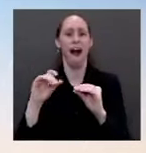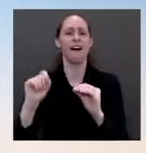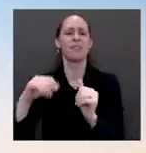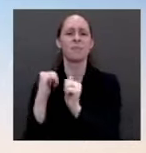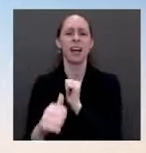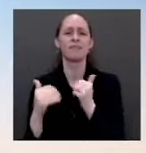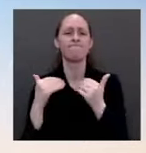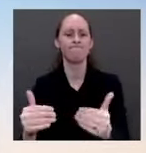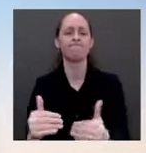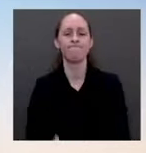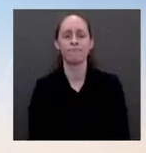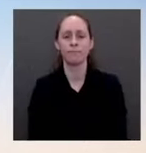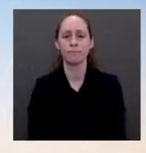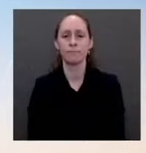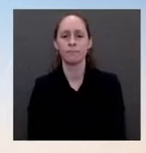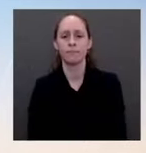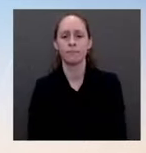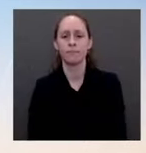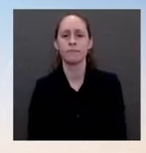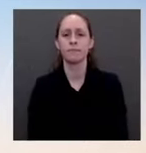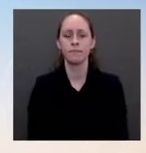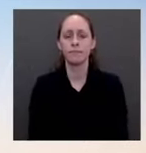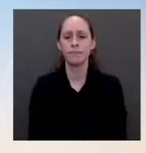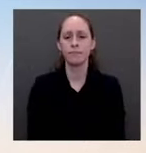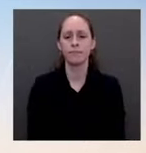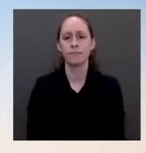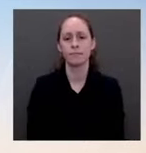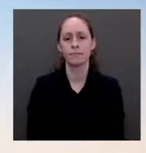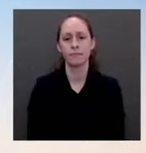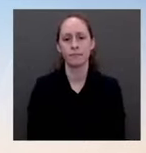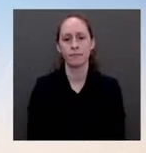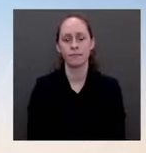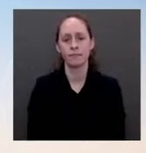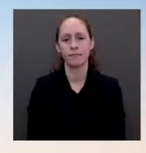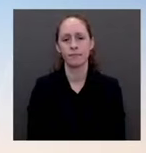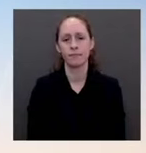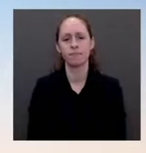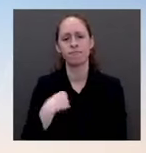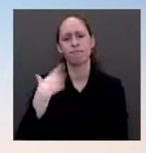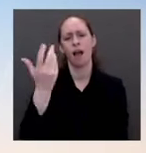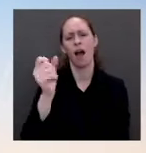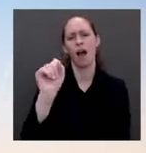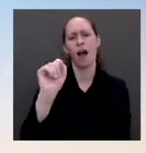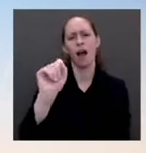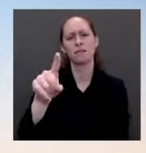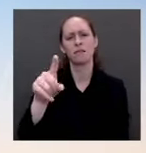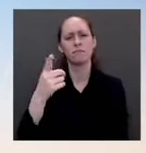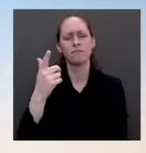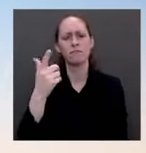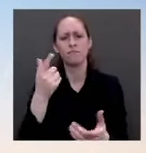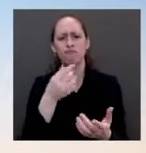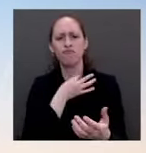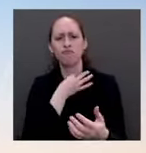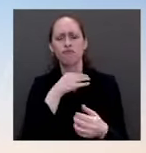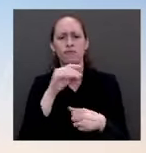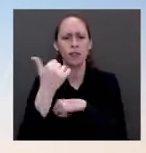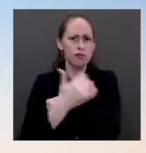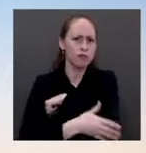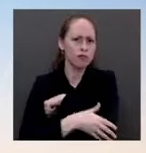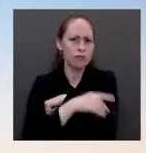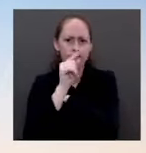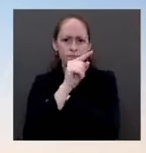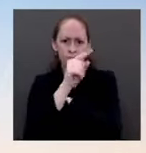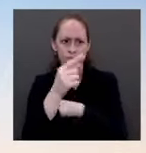Asia and also in Iran, starting with East Asia and the upcoming U.S. ASEAN summit. Can you just talk a little bit about how